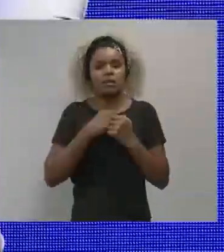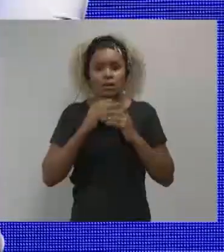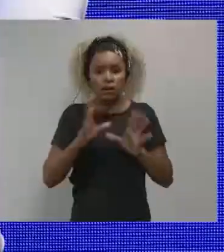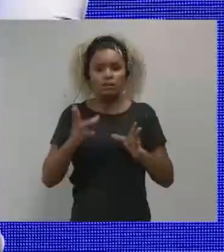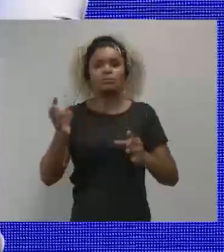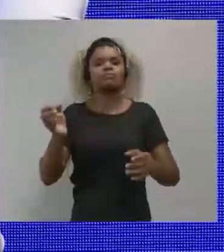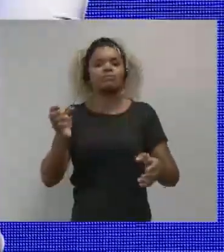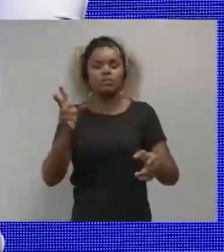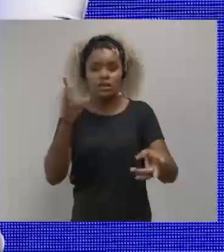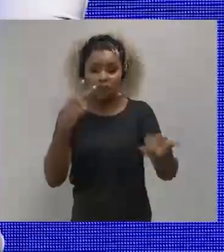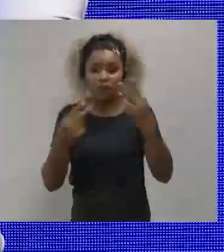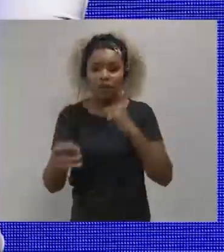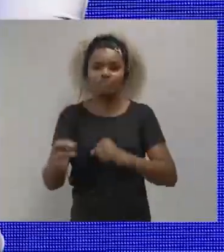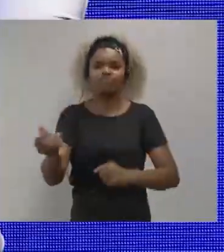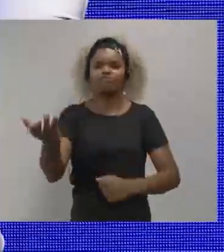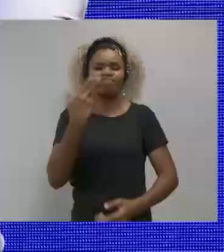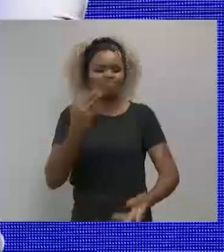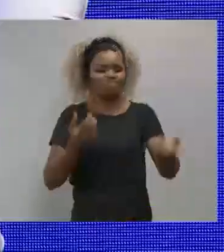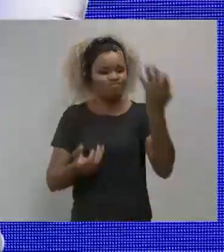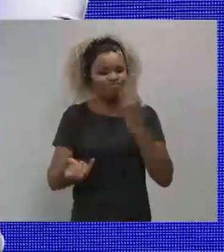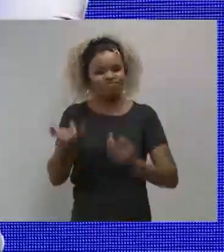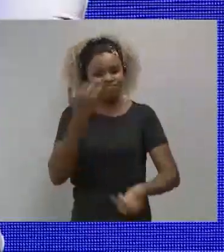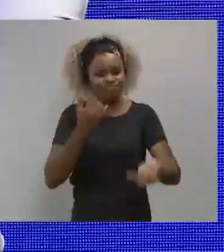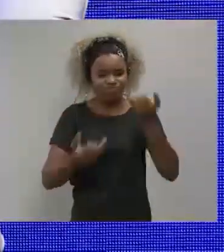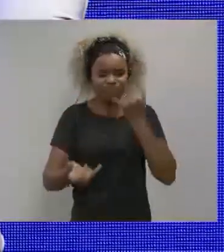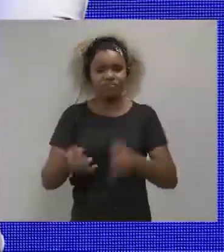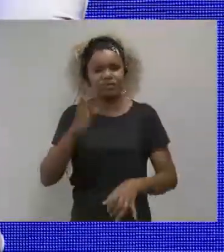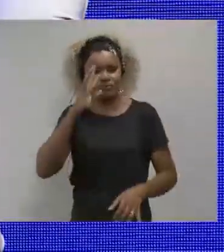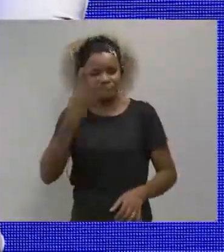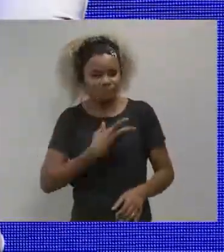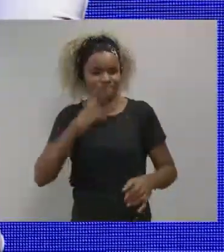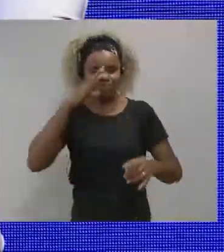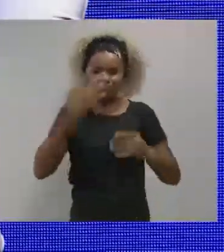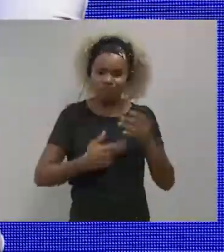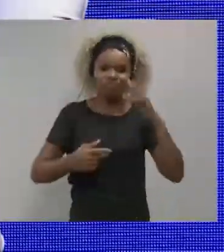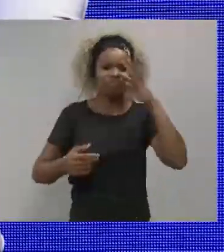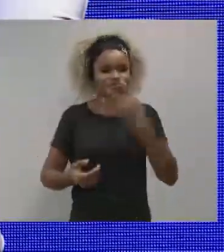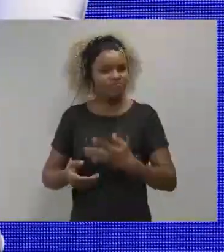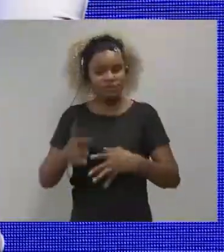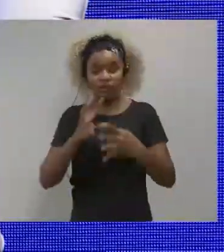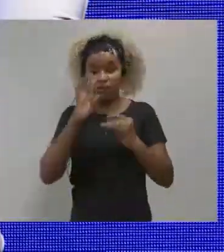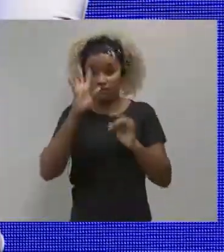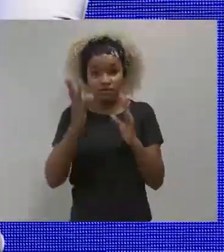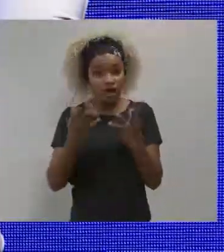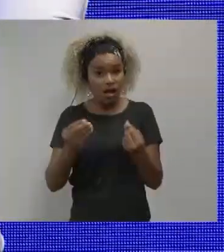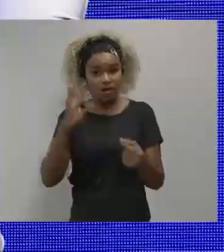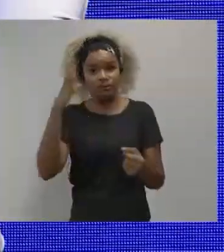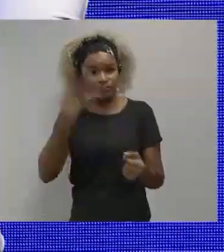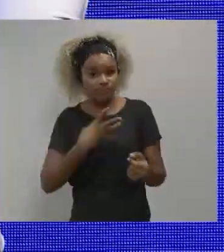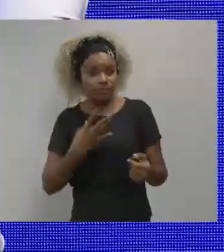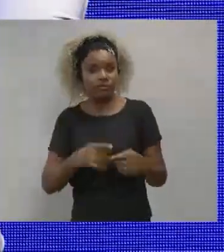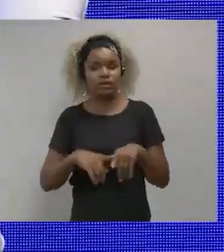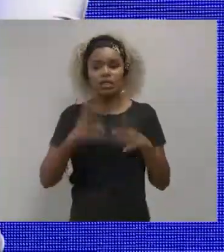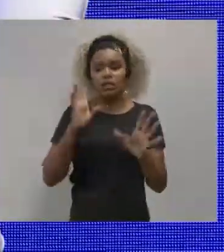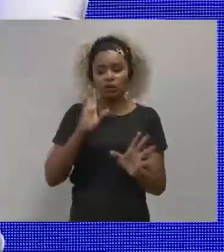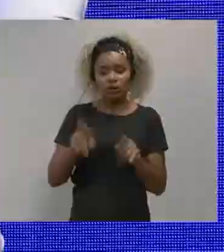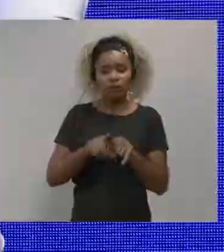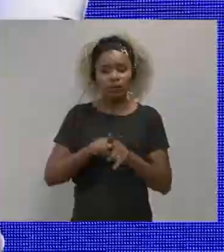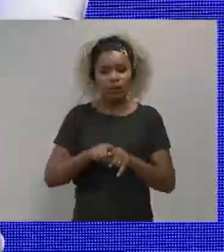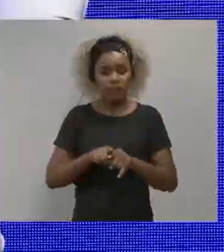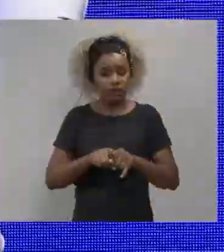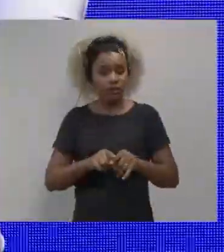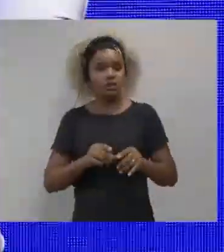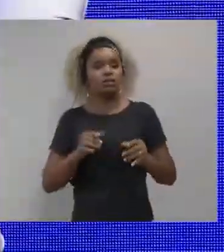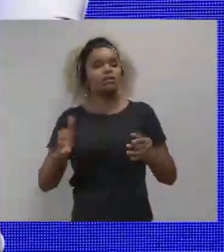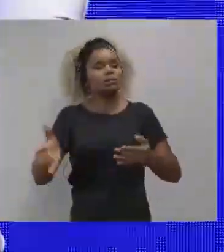not, and you're available for criticism as well, and you need to listen to those criticisms involving the servers in